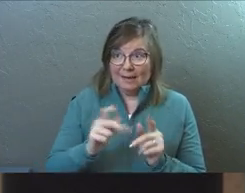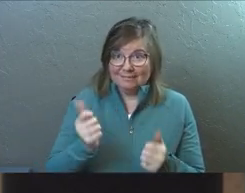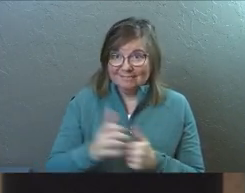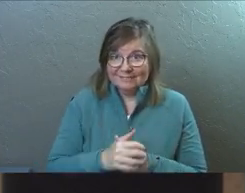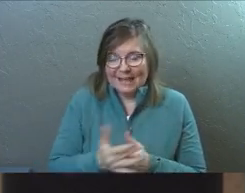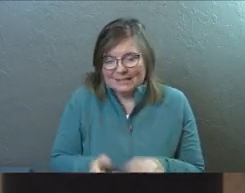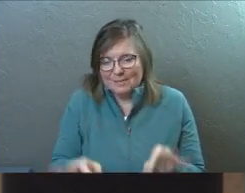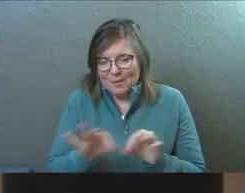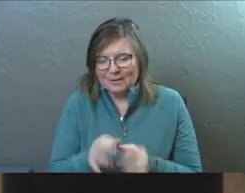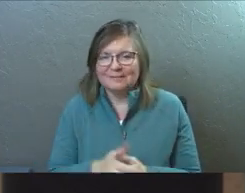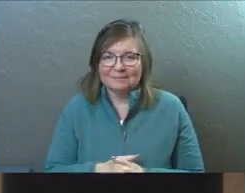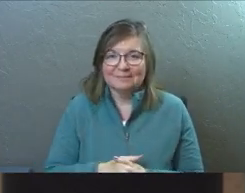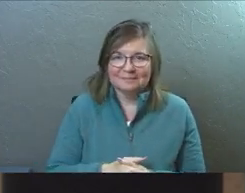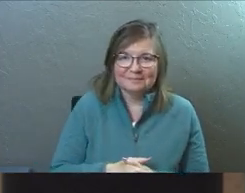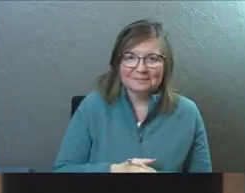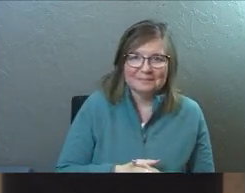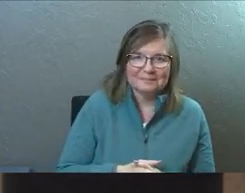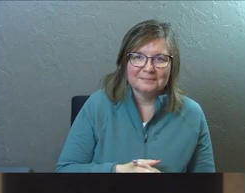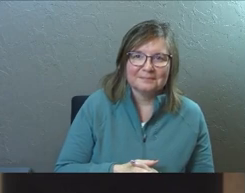That's important.